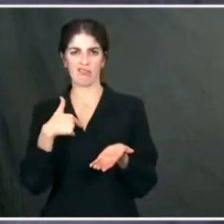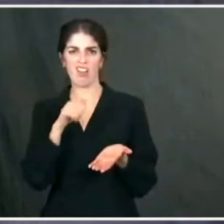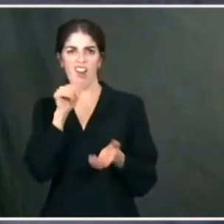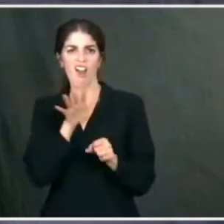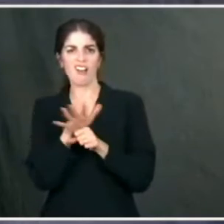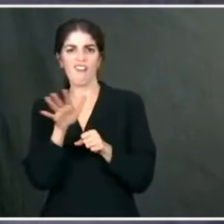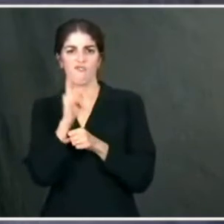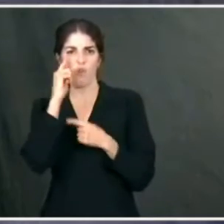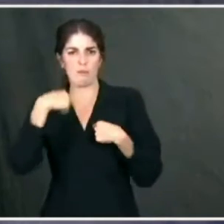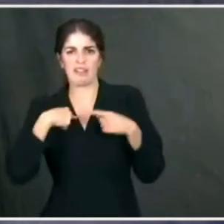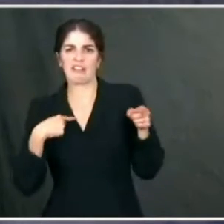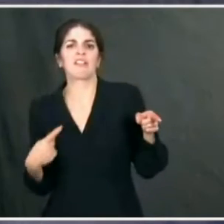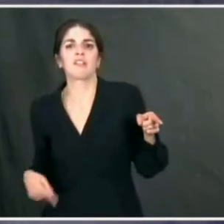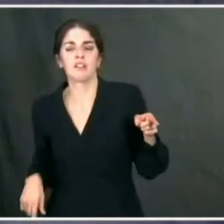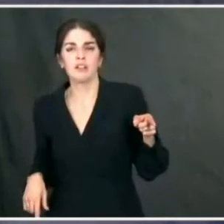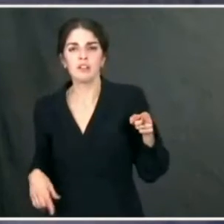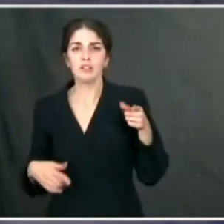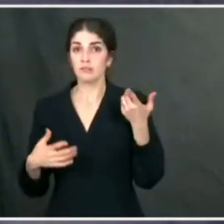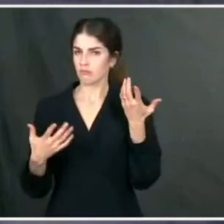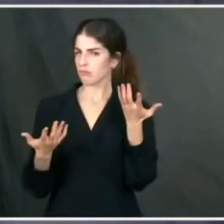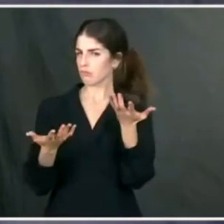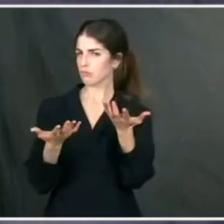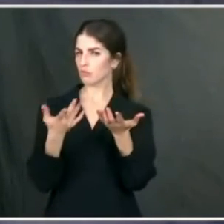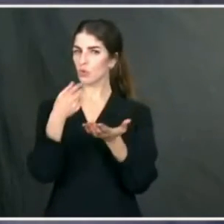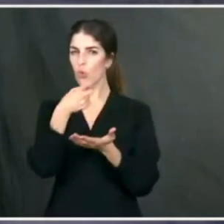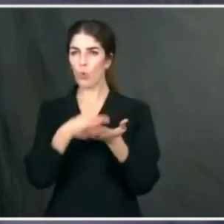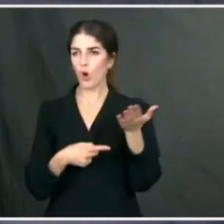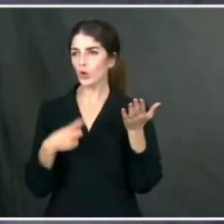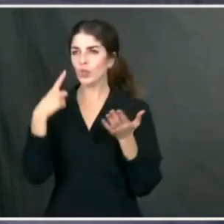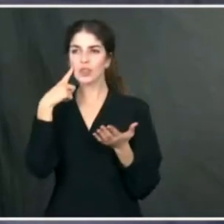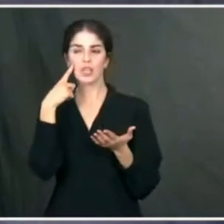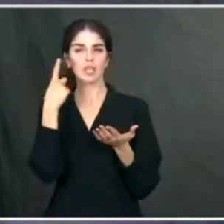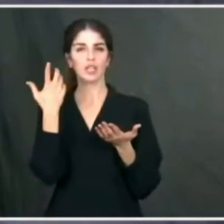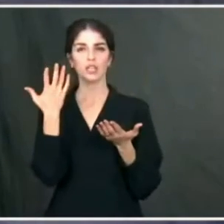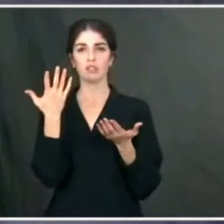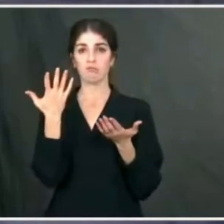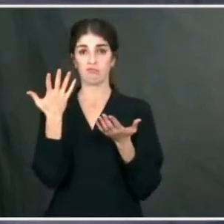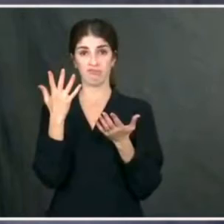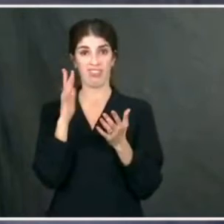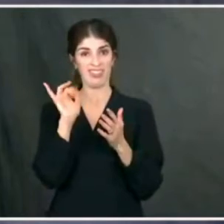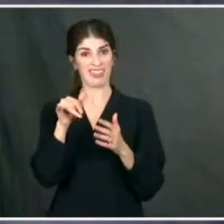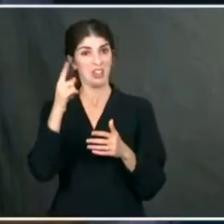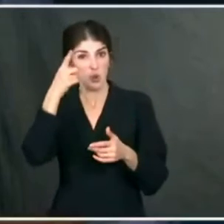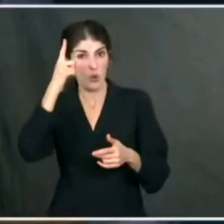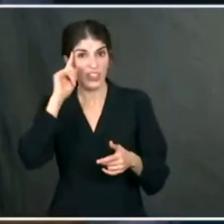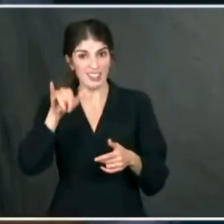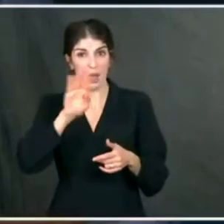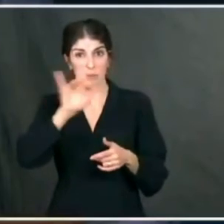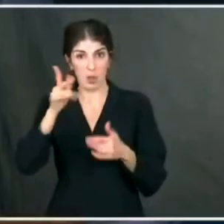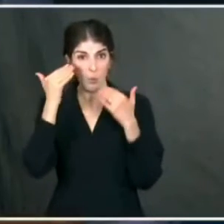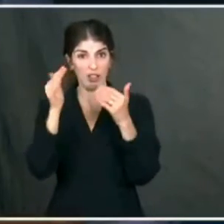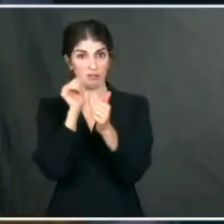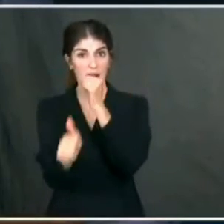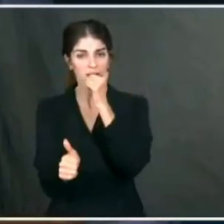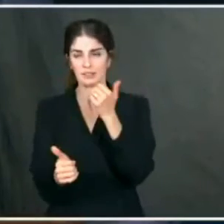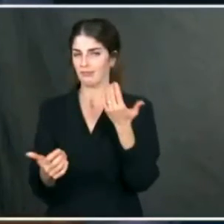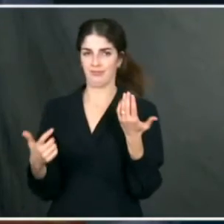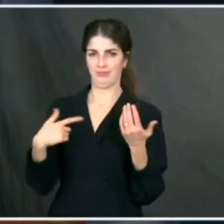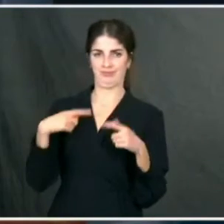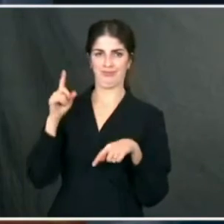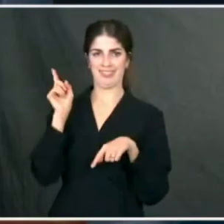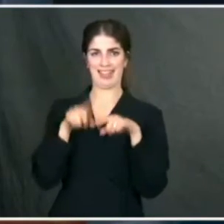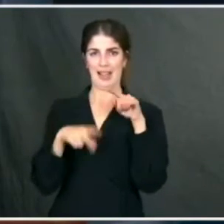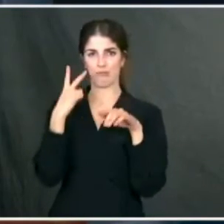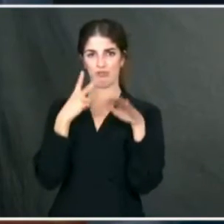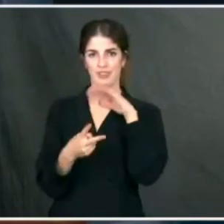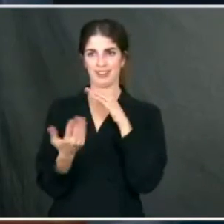is that bill, what do you think the prospect of that bill getting through is? Well, I don't know that I can predict that the first